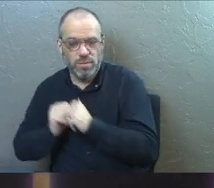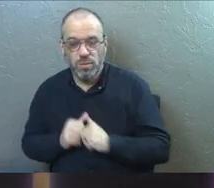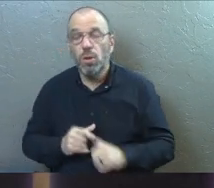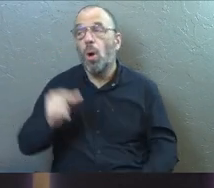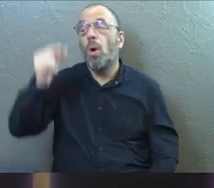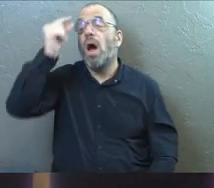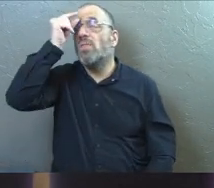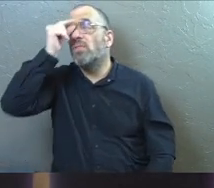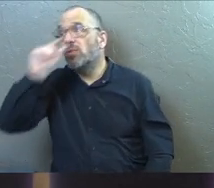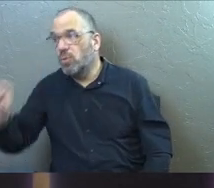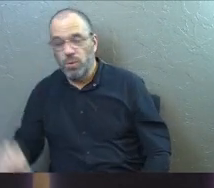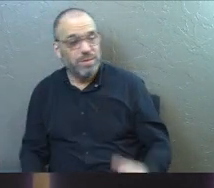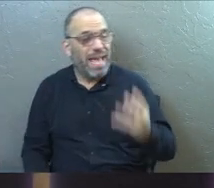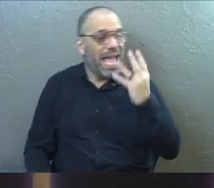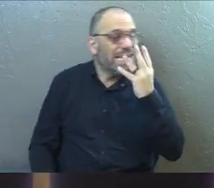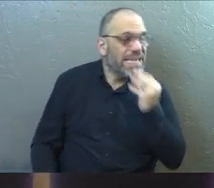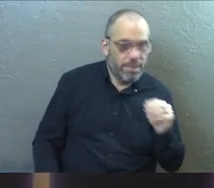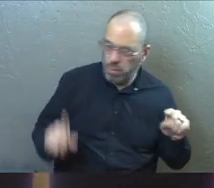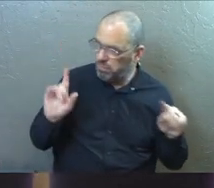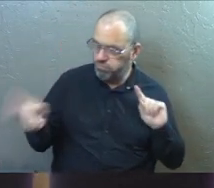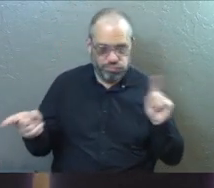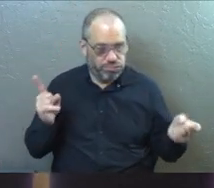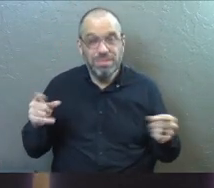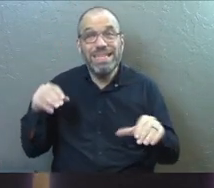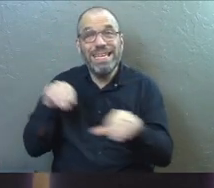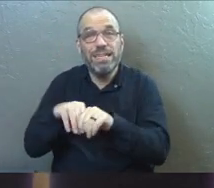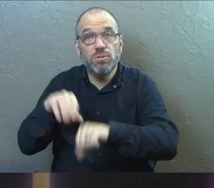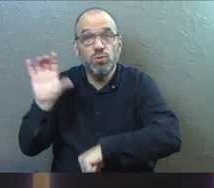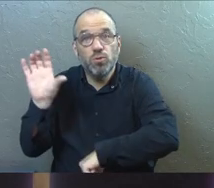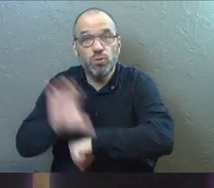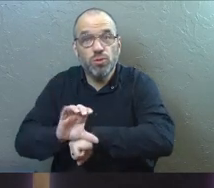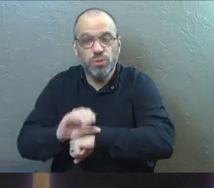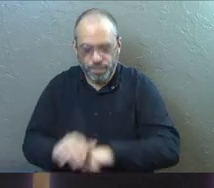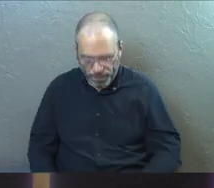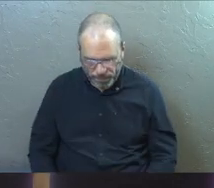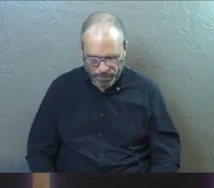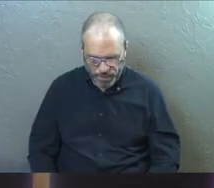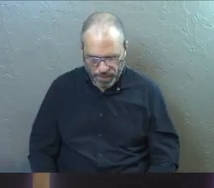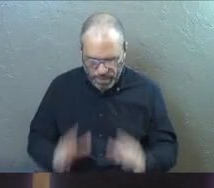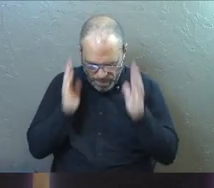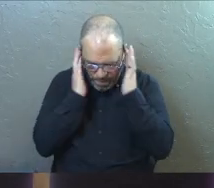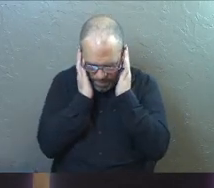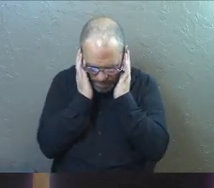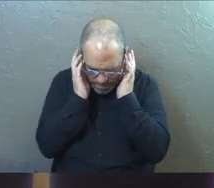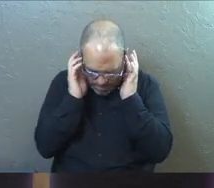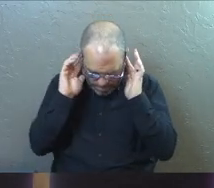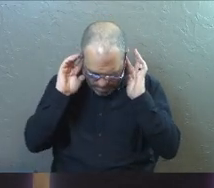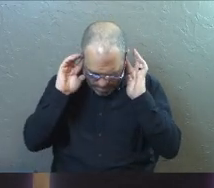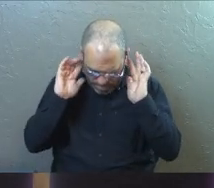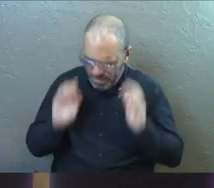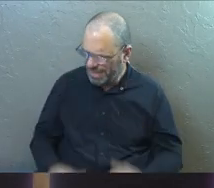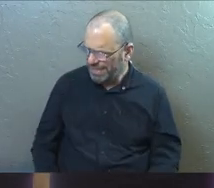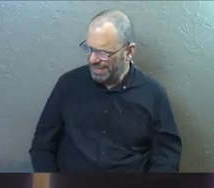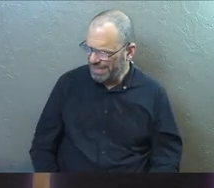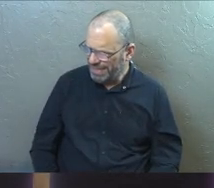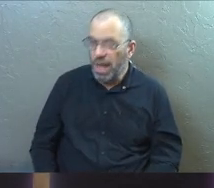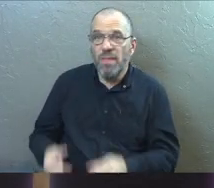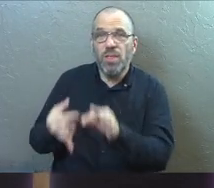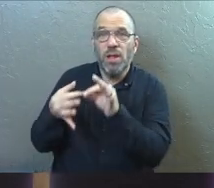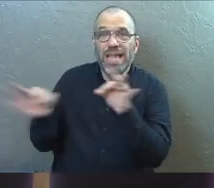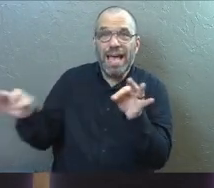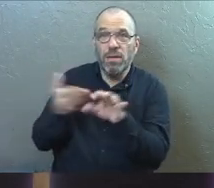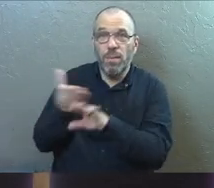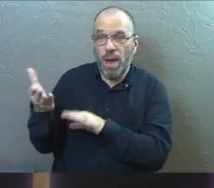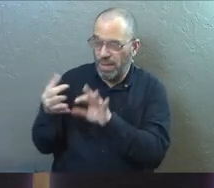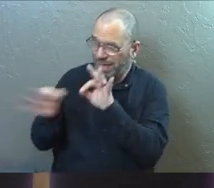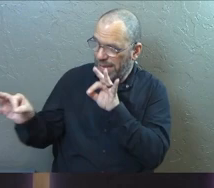there's Greek speaking and there's Hebrew speaking people in the church. So you're kind of thinking their primary language, right?